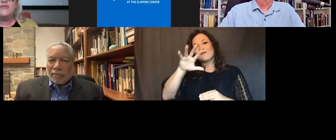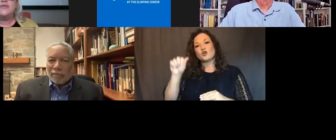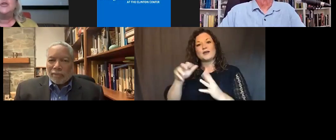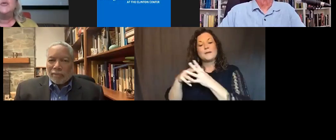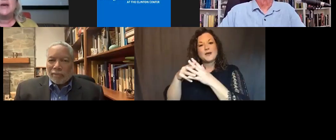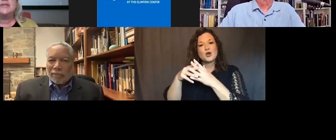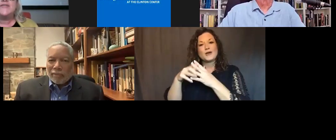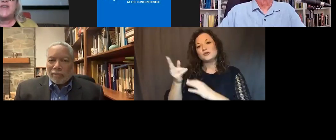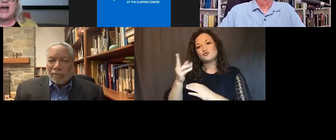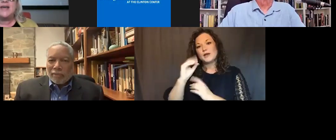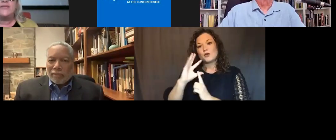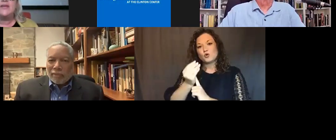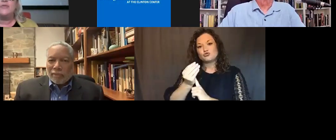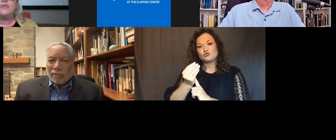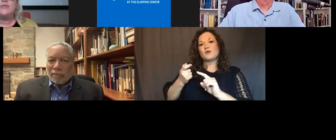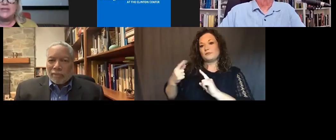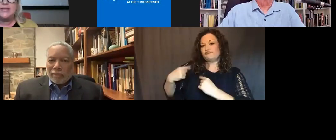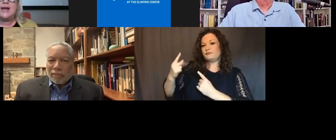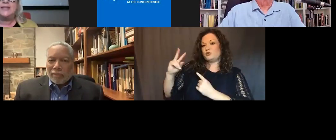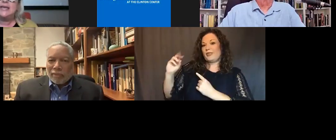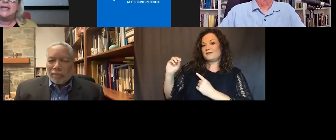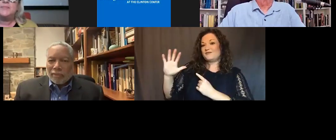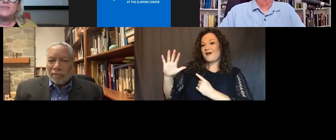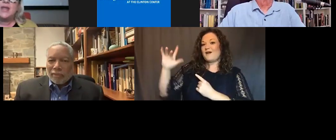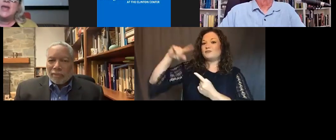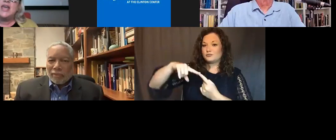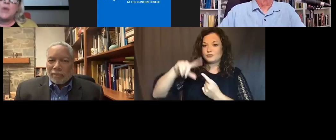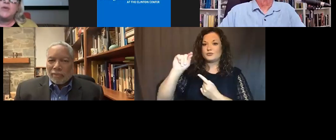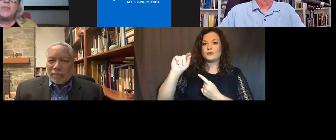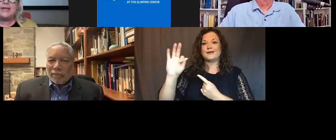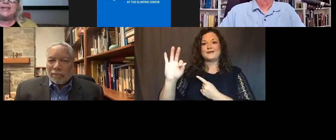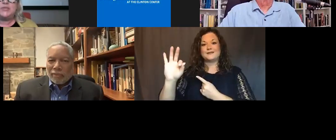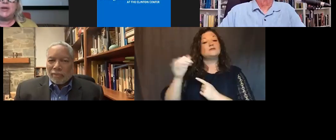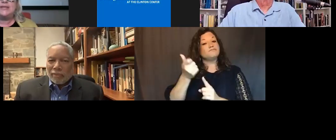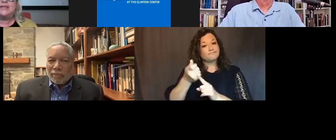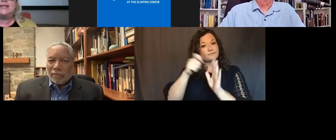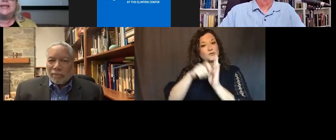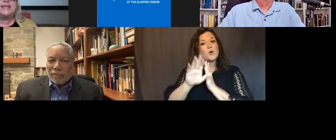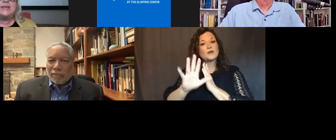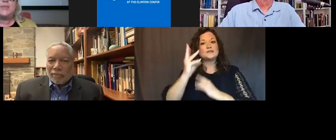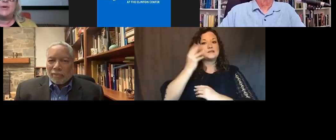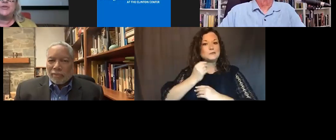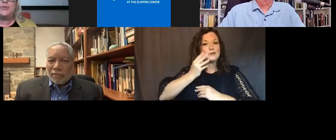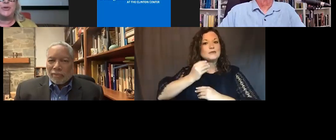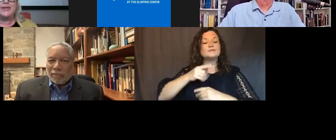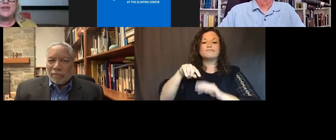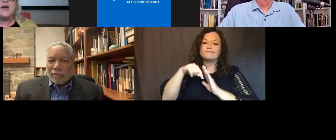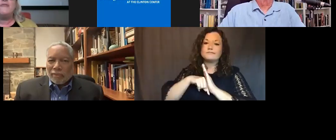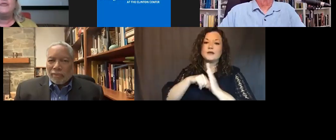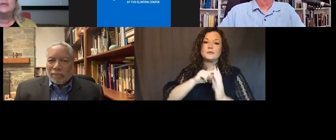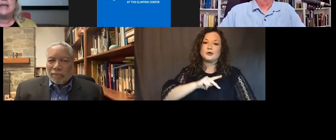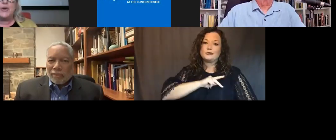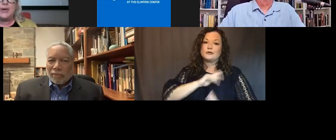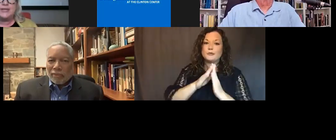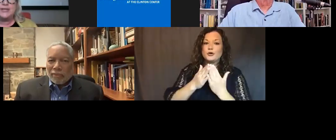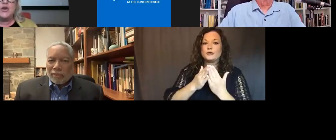from 2005 through 2019. He wrote about his experiences in his deeply personal book, A